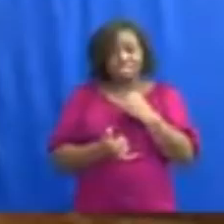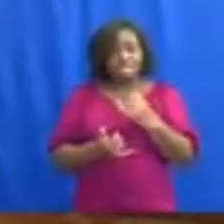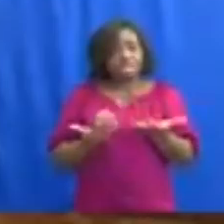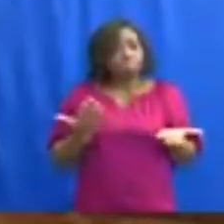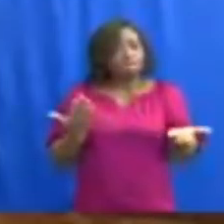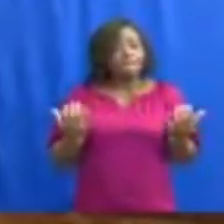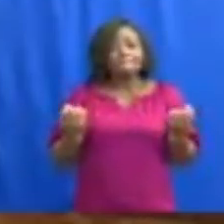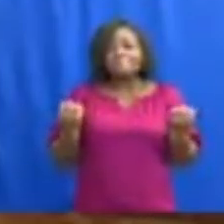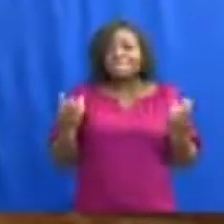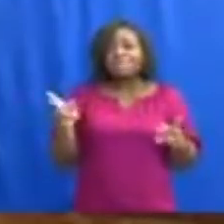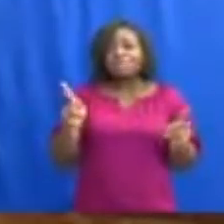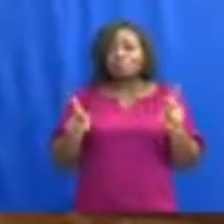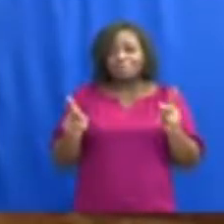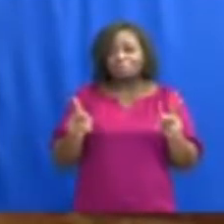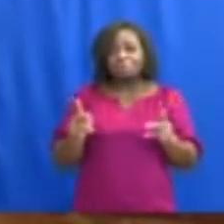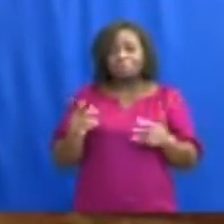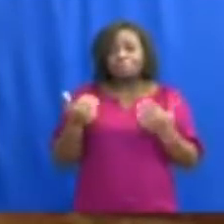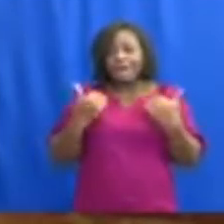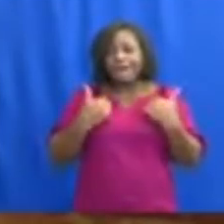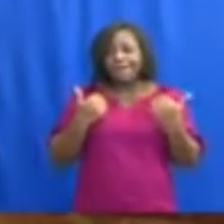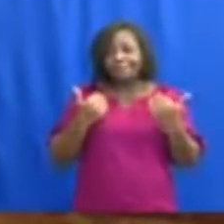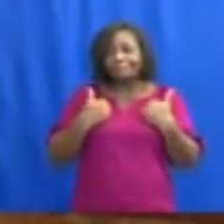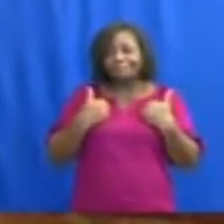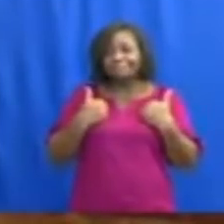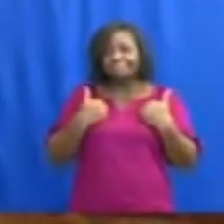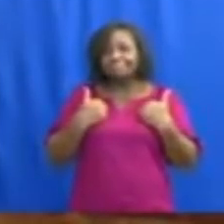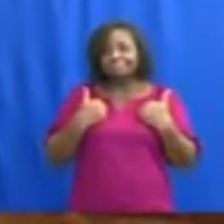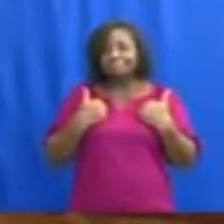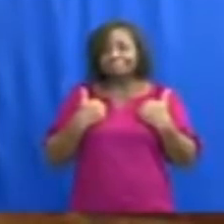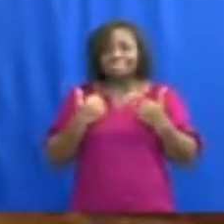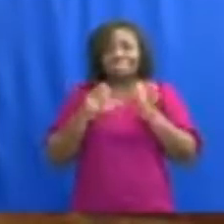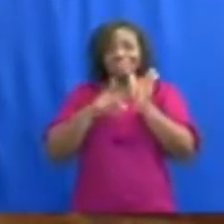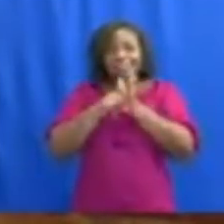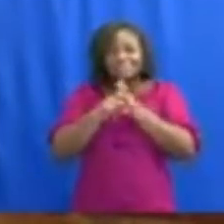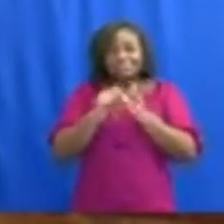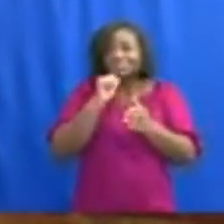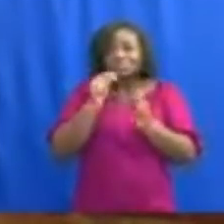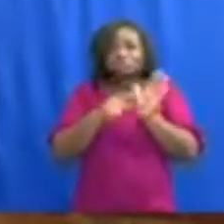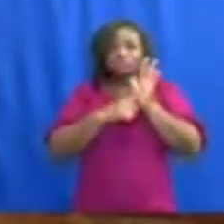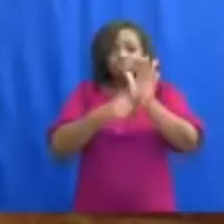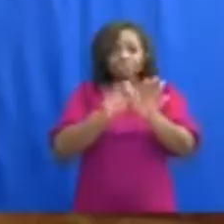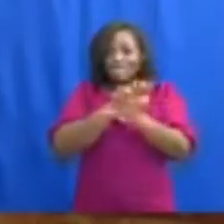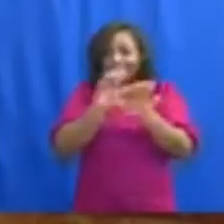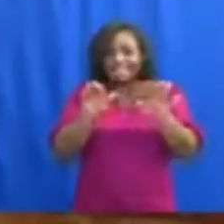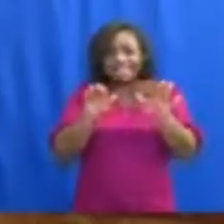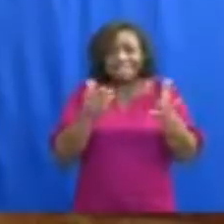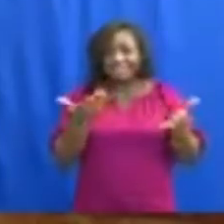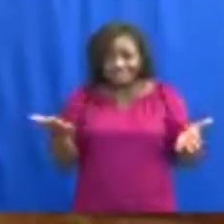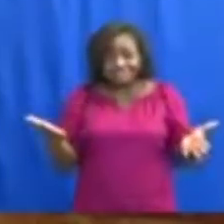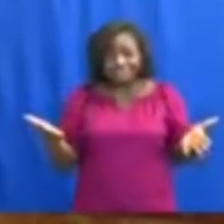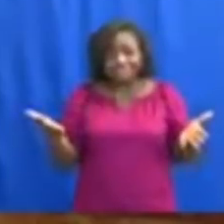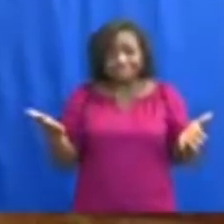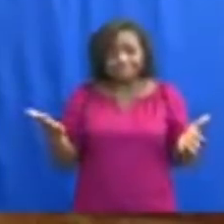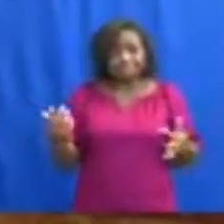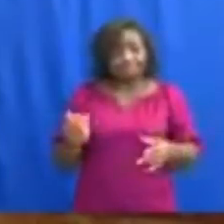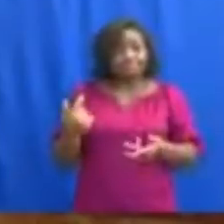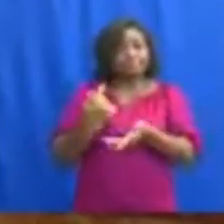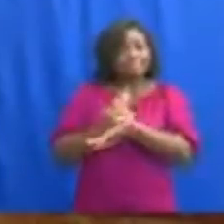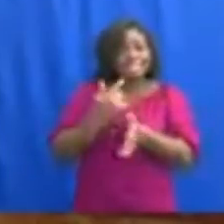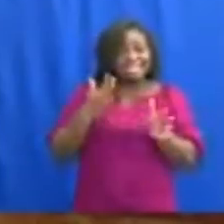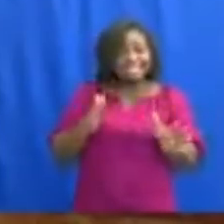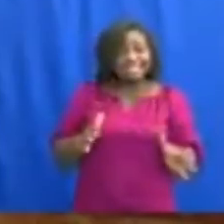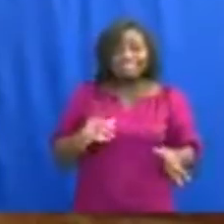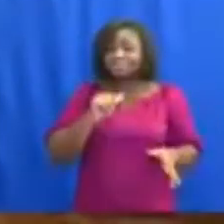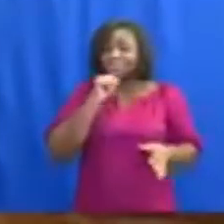though the majority of people who contract the virus do not show any symptoms at all, and even though Ghanaians are not